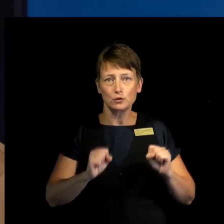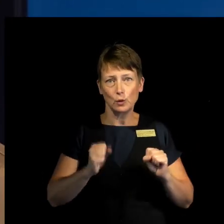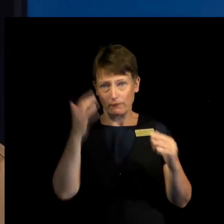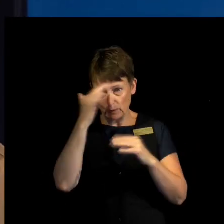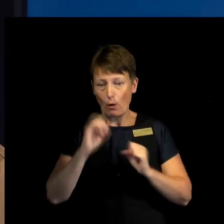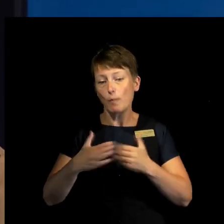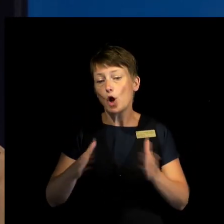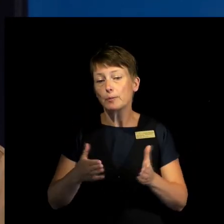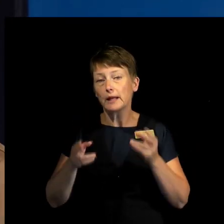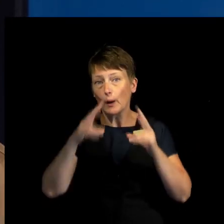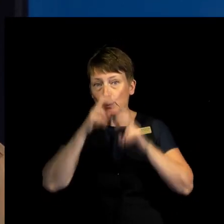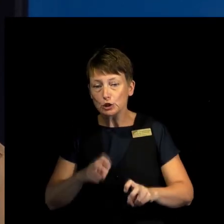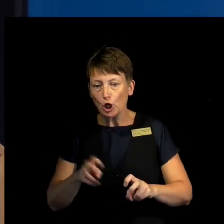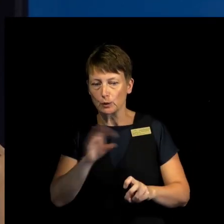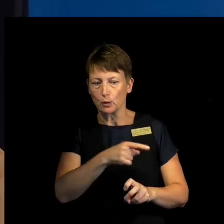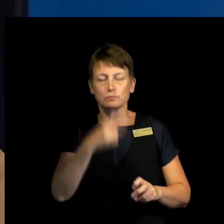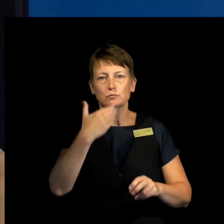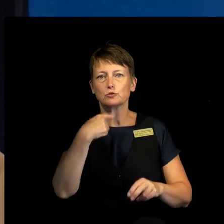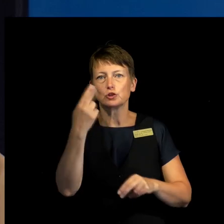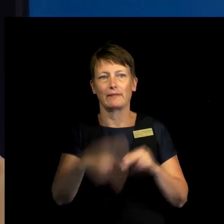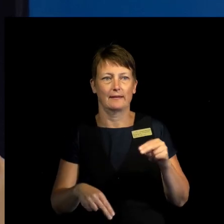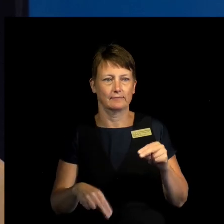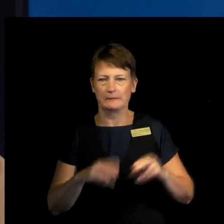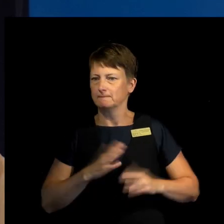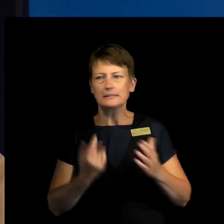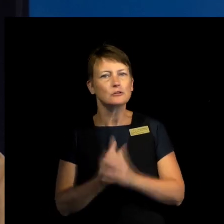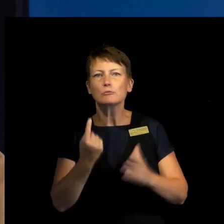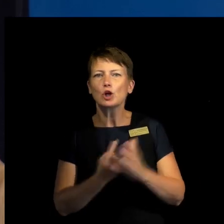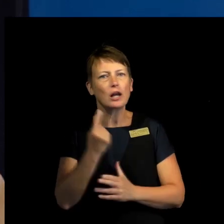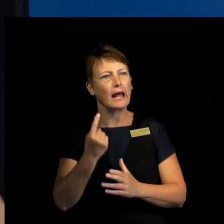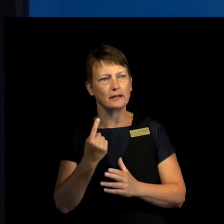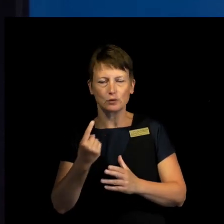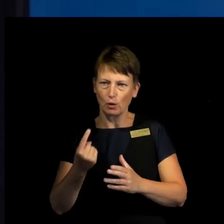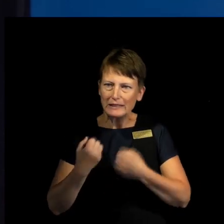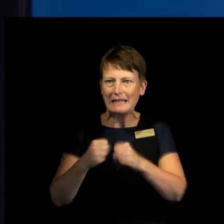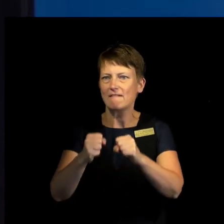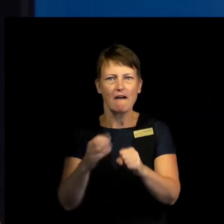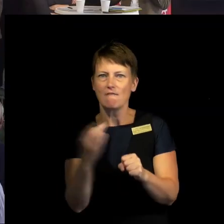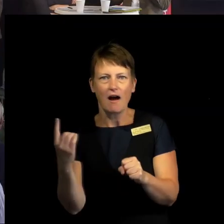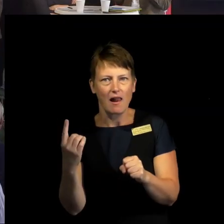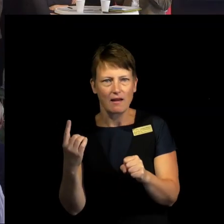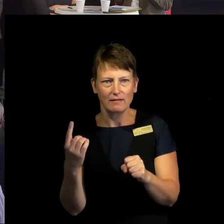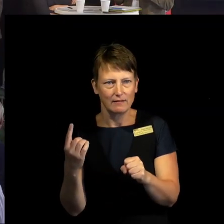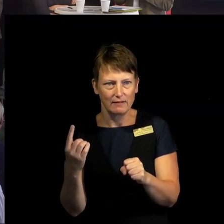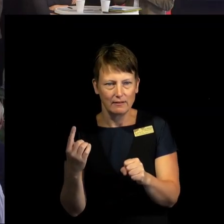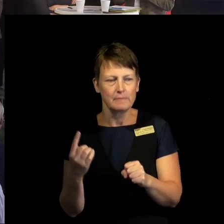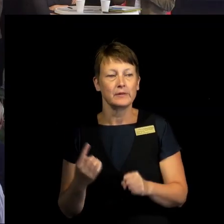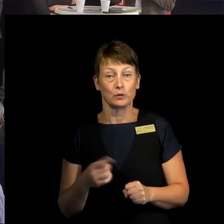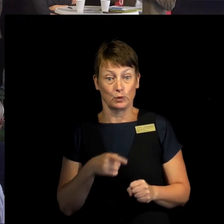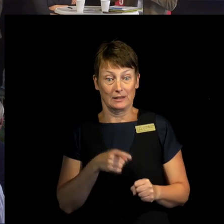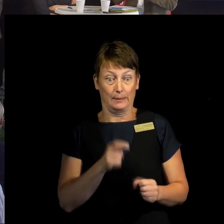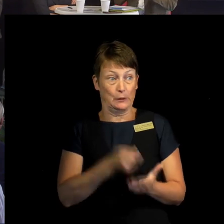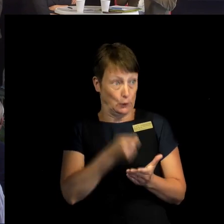said no. Because there was no progress and there was no possibility in achieving progress. And this decision that